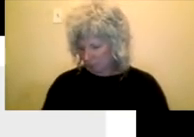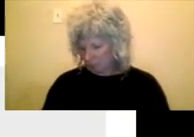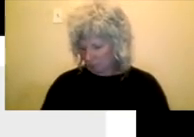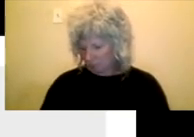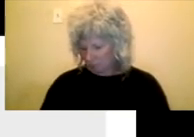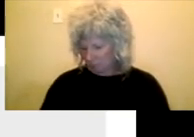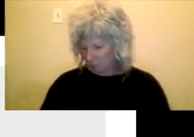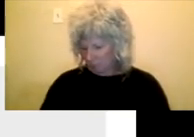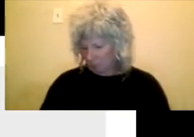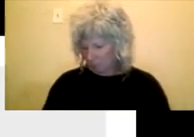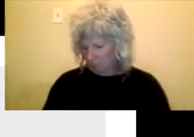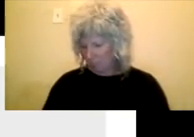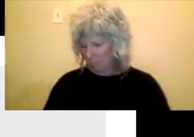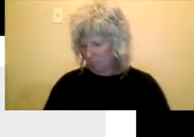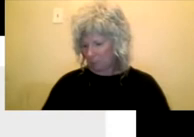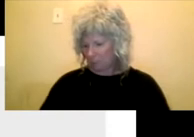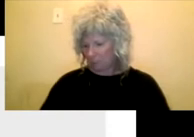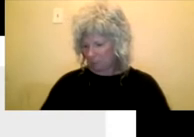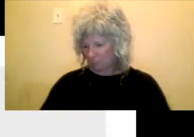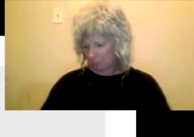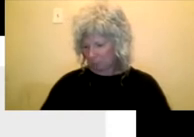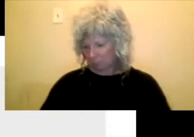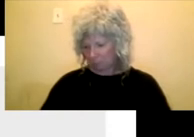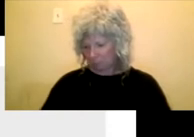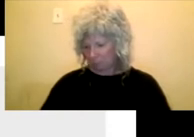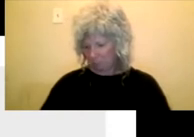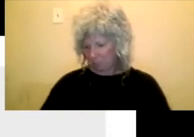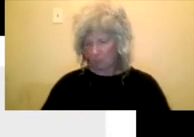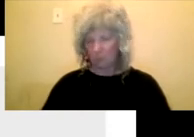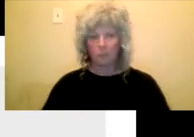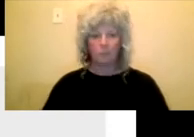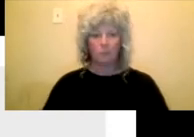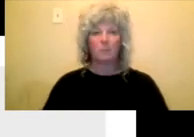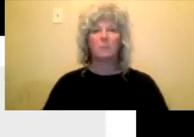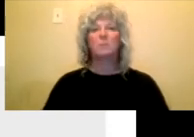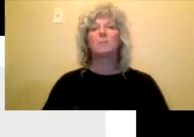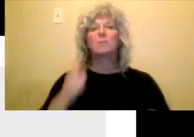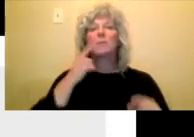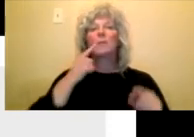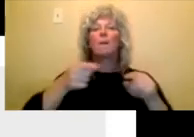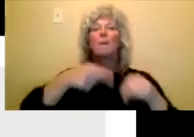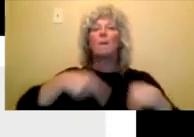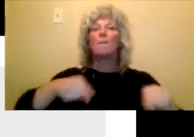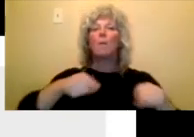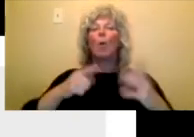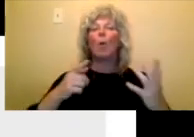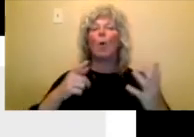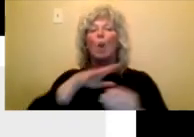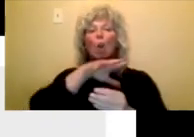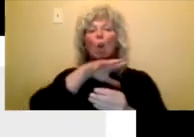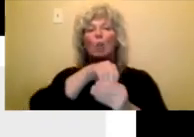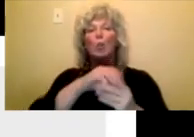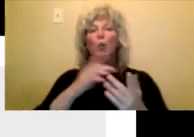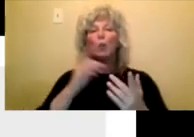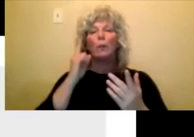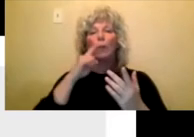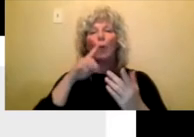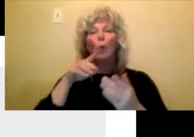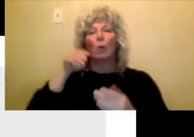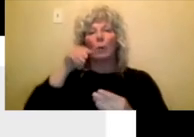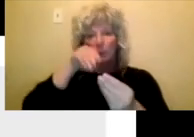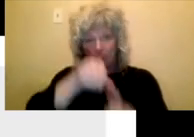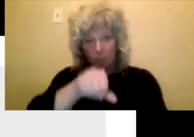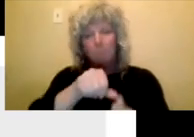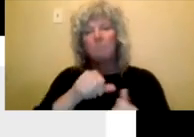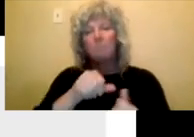So in regards to what we cover in terms of expenses, within the programs that I've